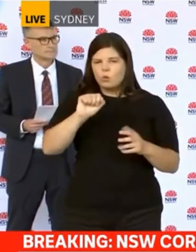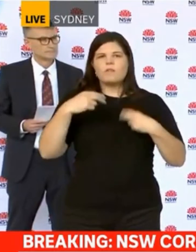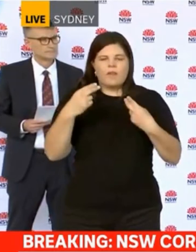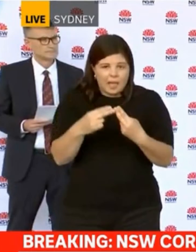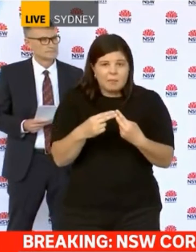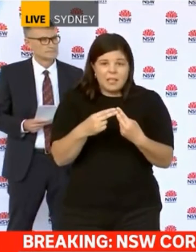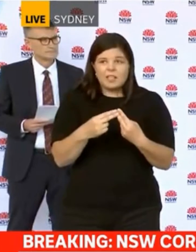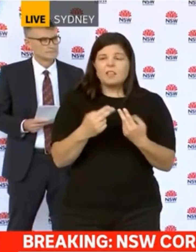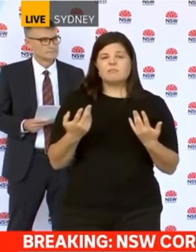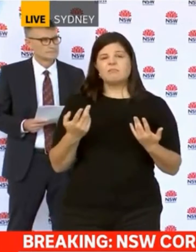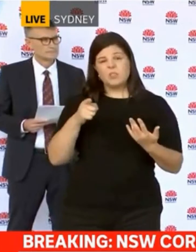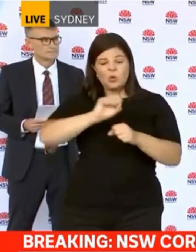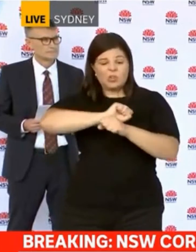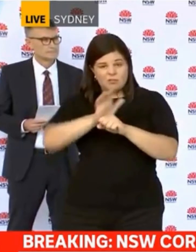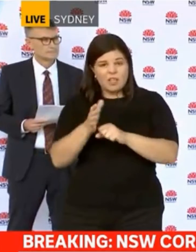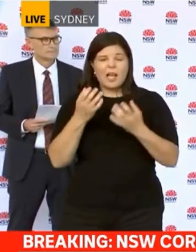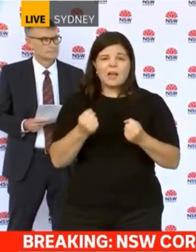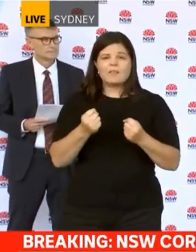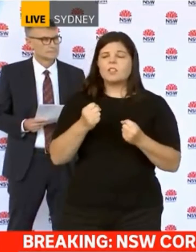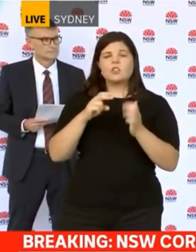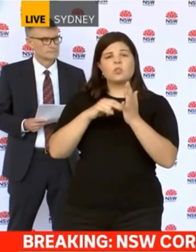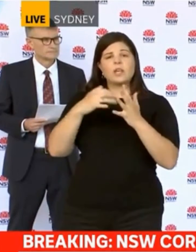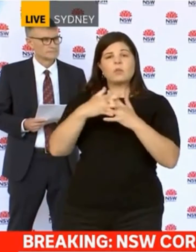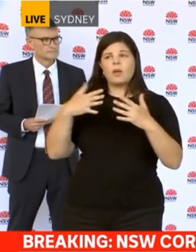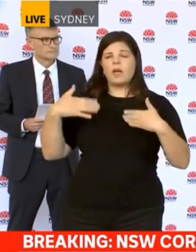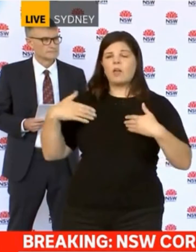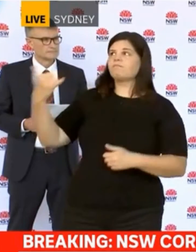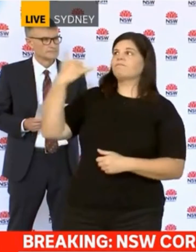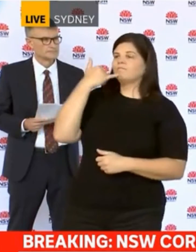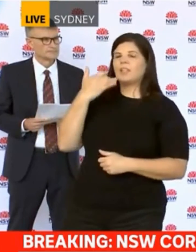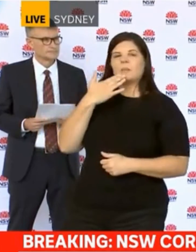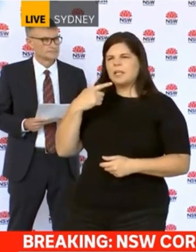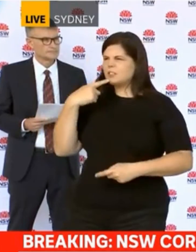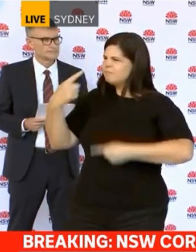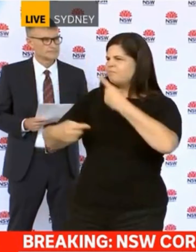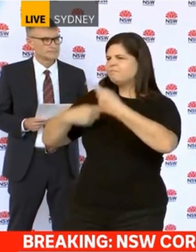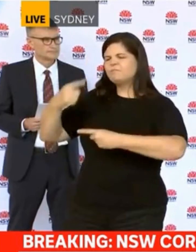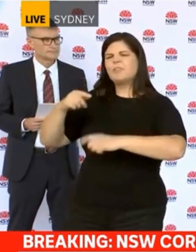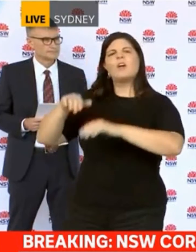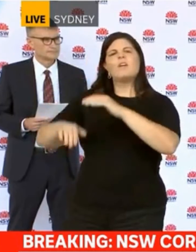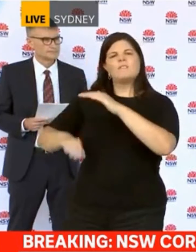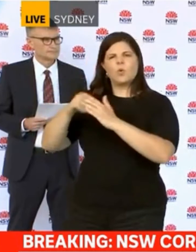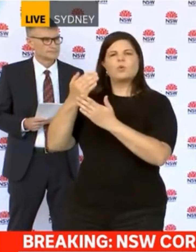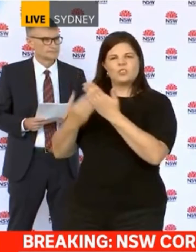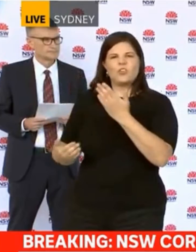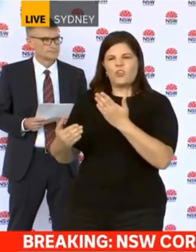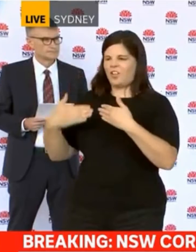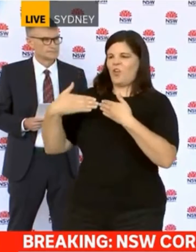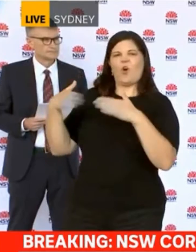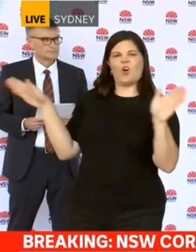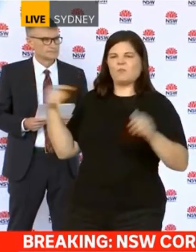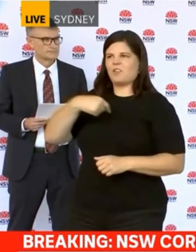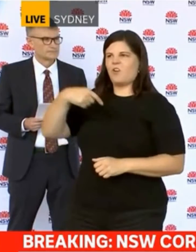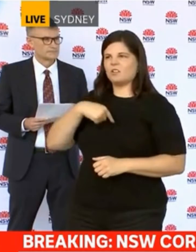please feel comfortable to be open and transparent with all the information that you have because that will ensure that we've